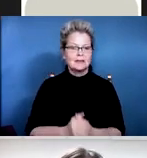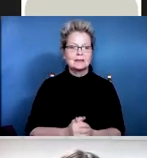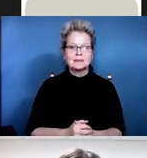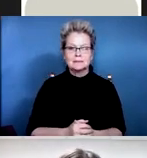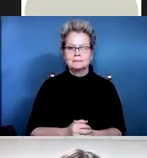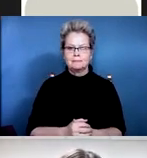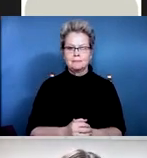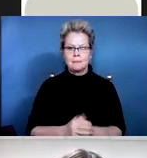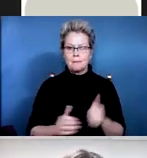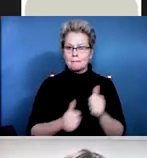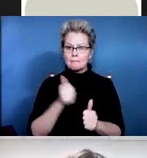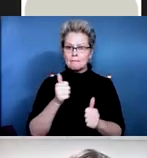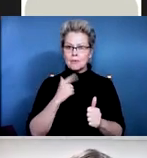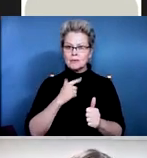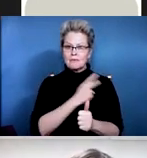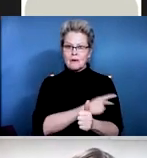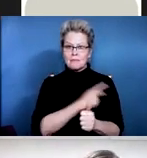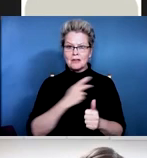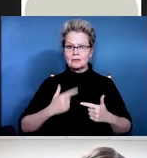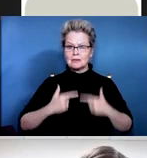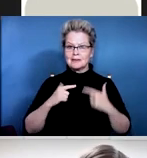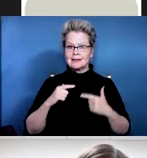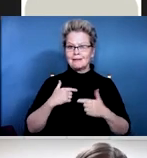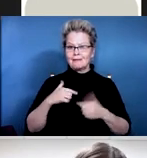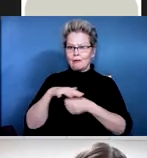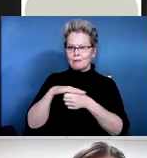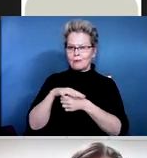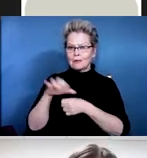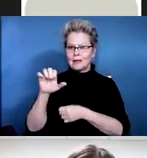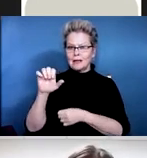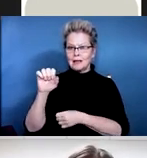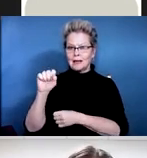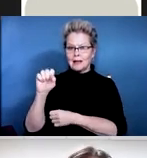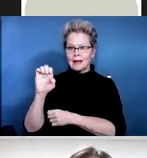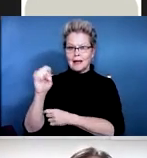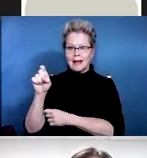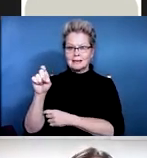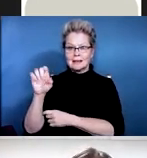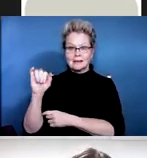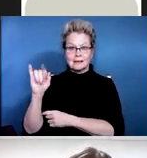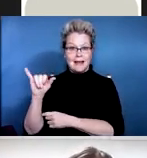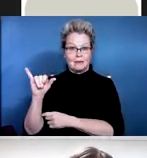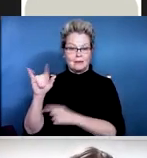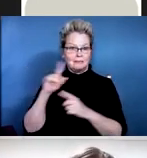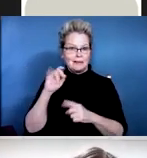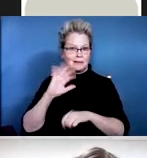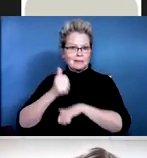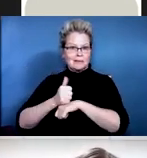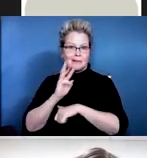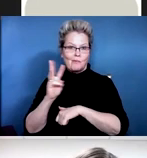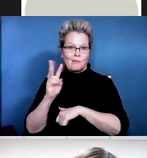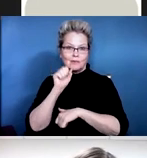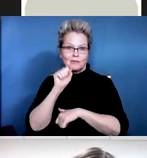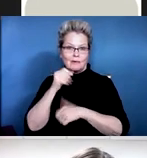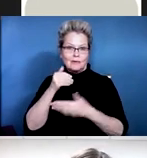so the majority of our clients are living in Essex County, and it makes sense, we're located in Essex County, um, but 26% of our total